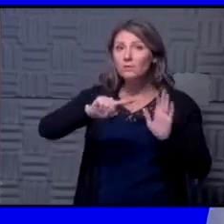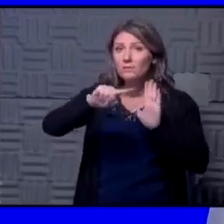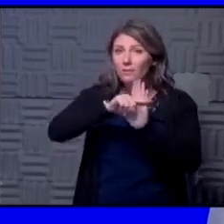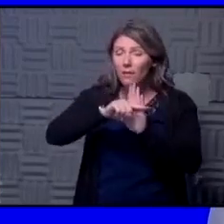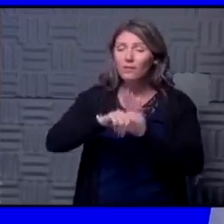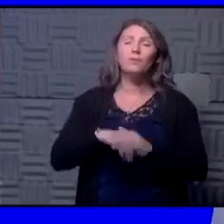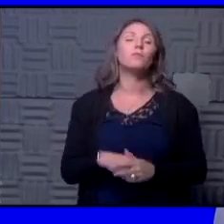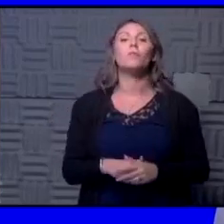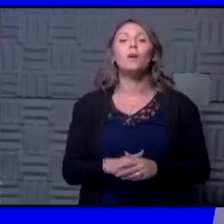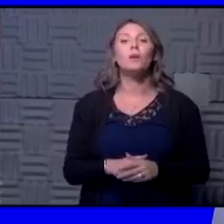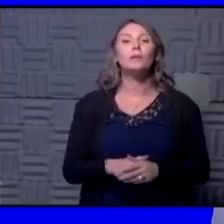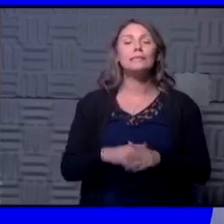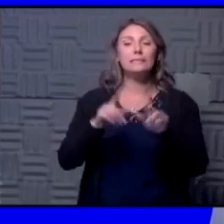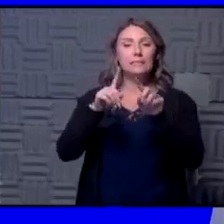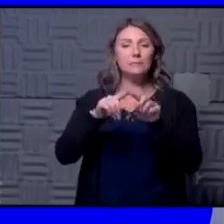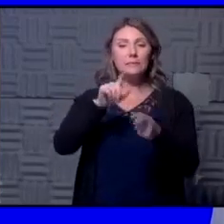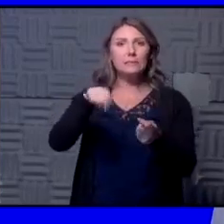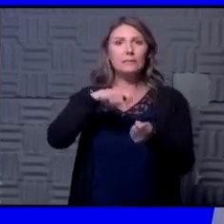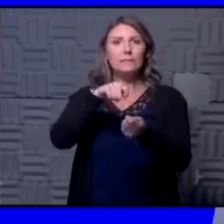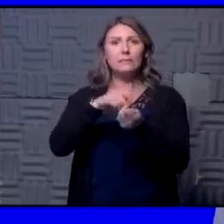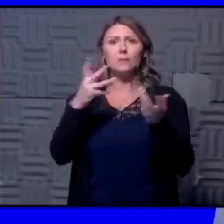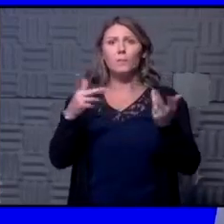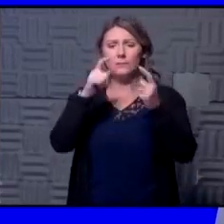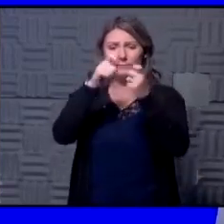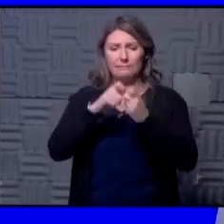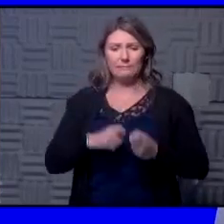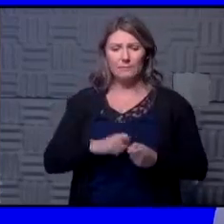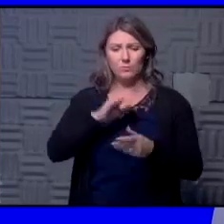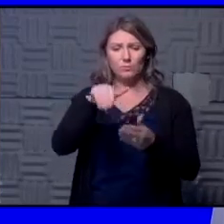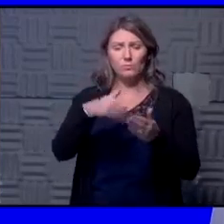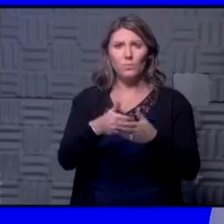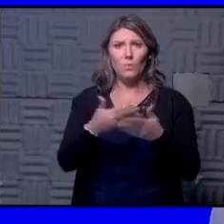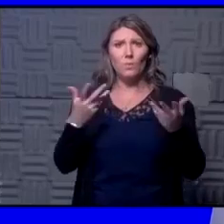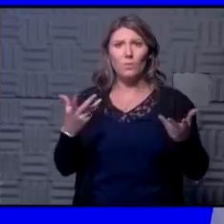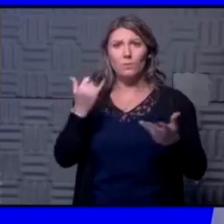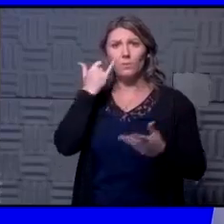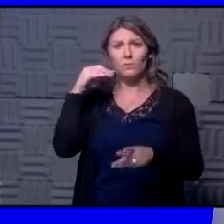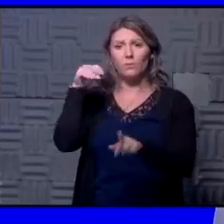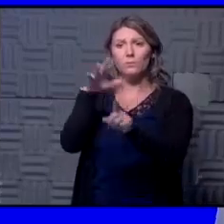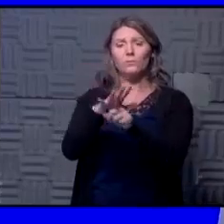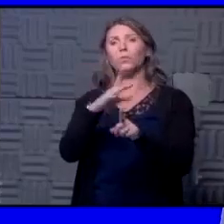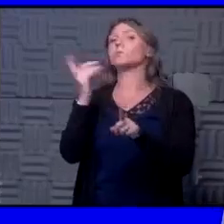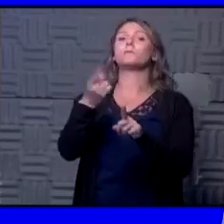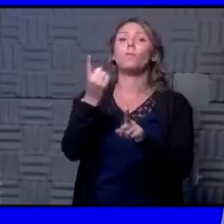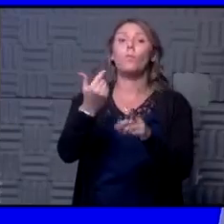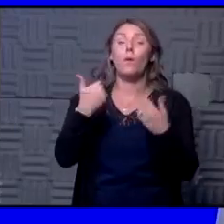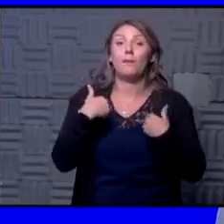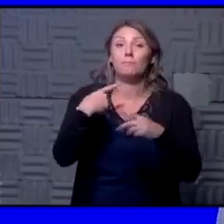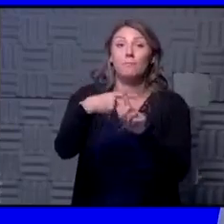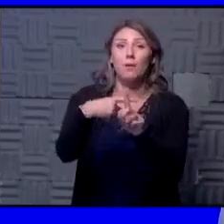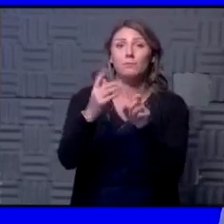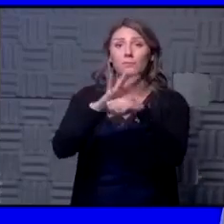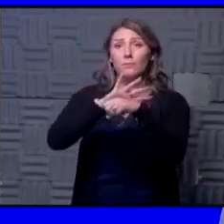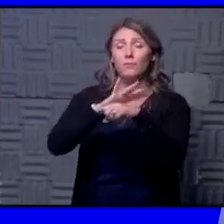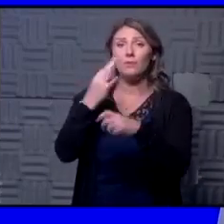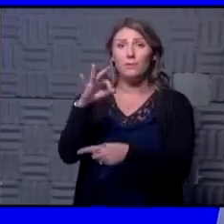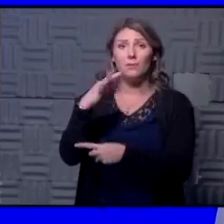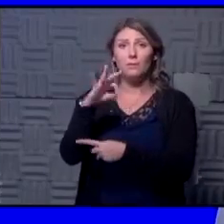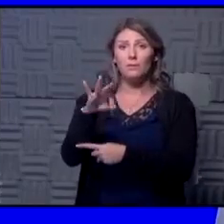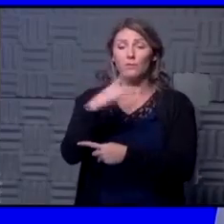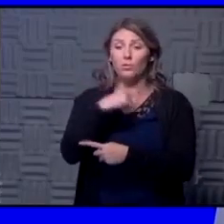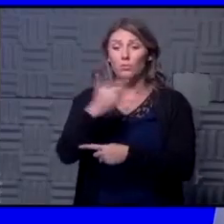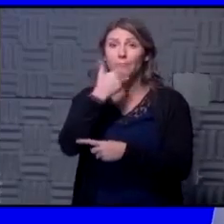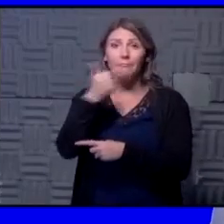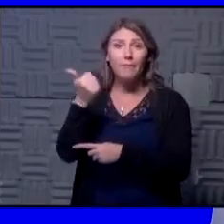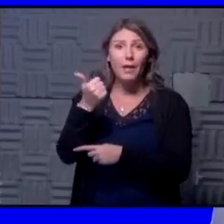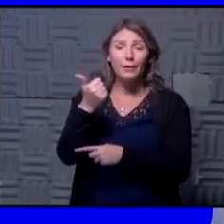it depends exactly what those um details are about that if you've been exposed to somebody who has it you're probably better off